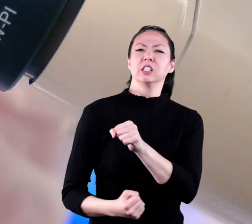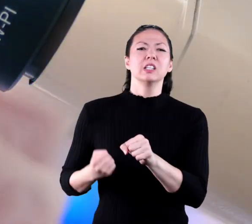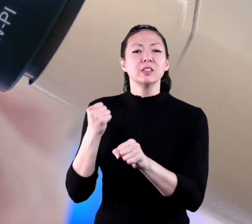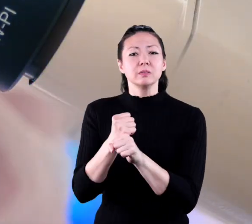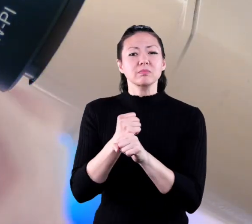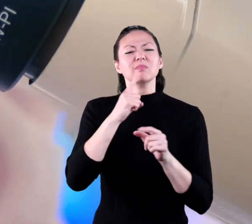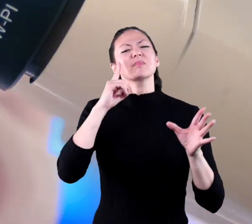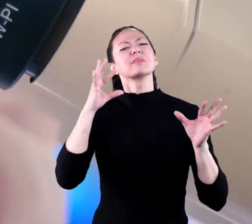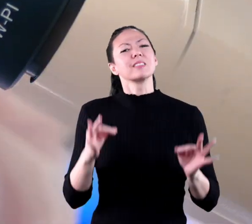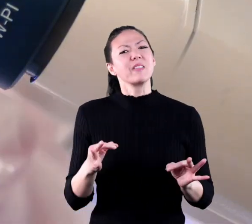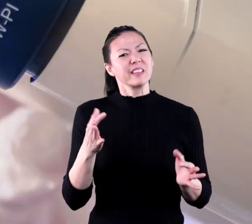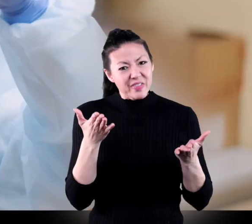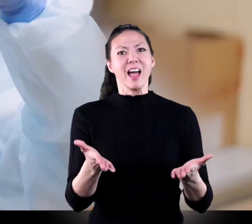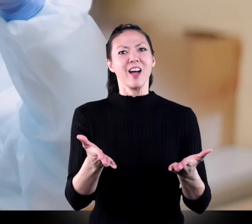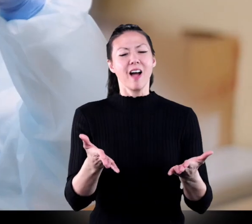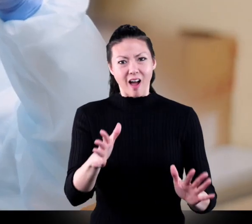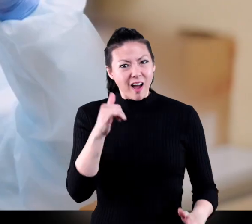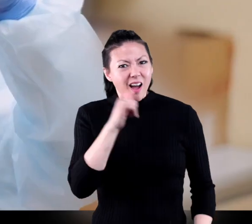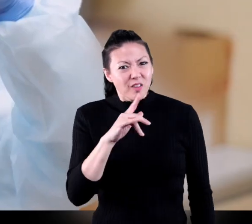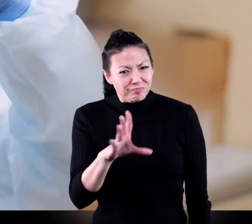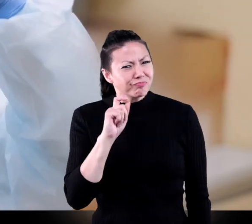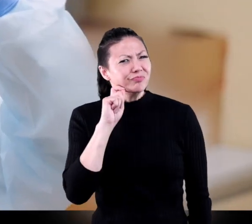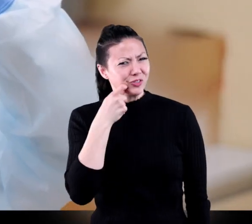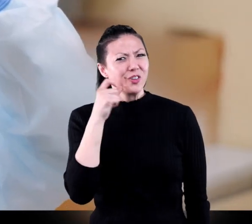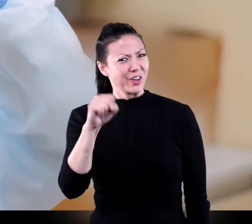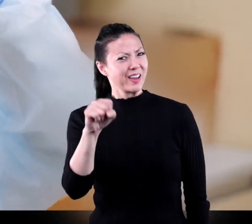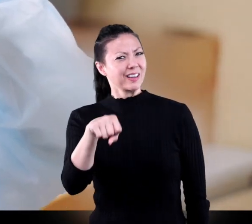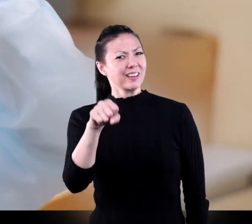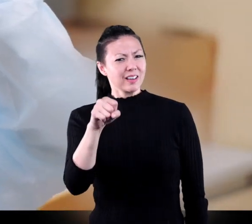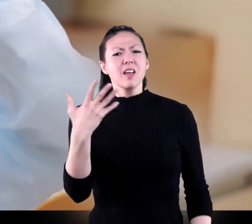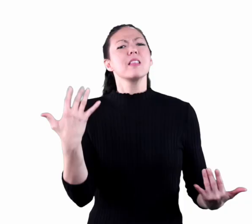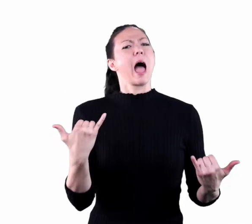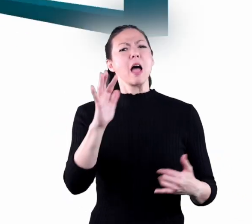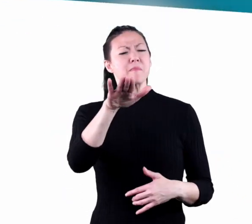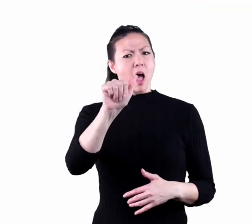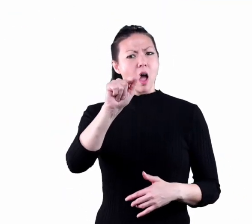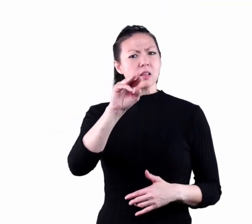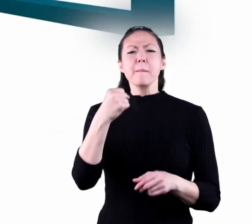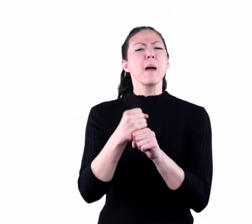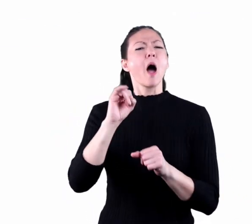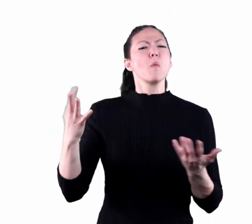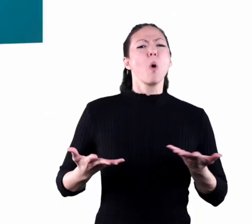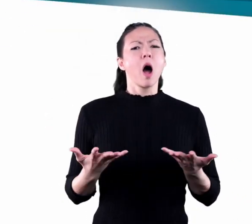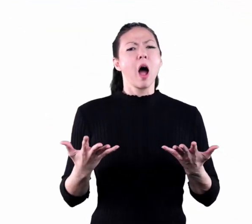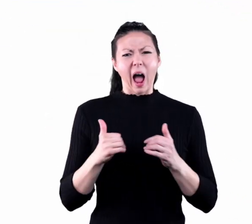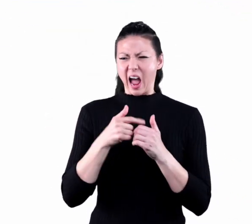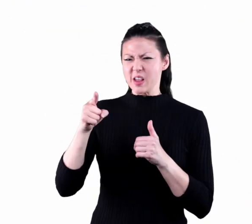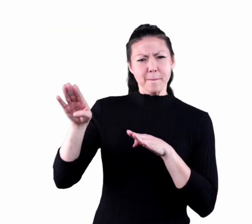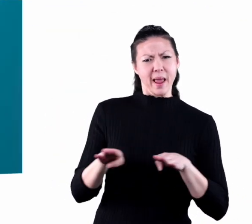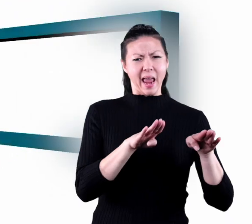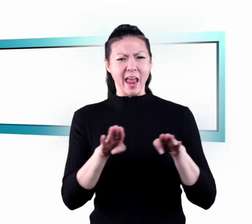century. They're definitely there. And they're really cool. So, what is an atom made of?